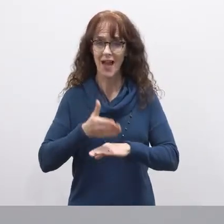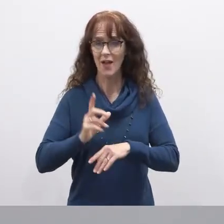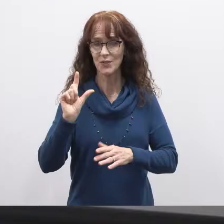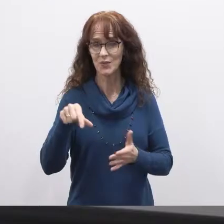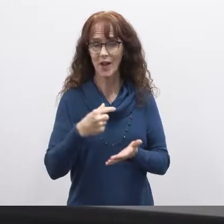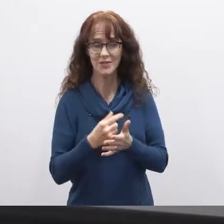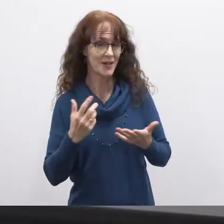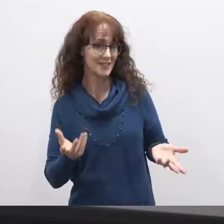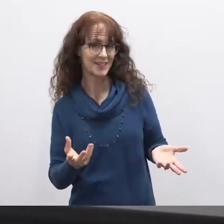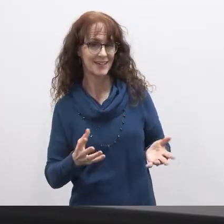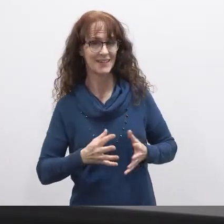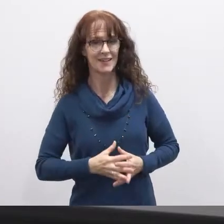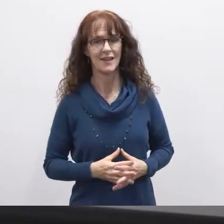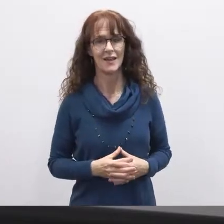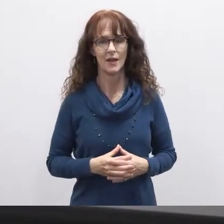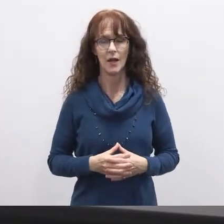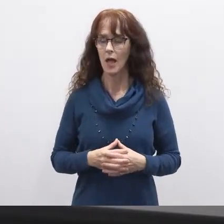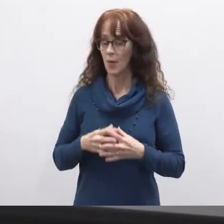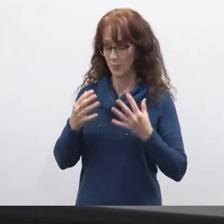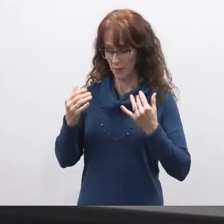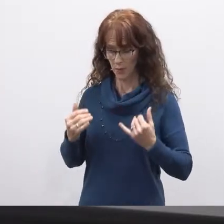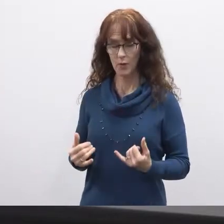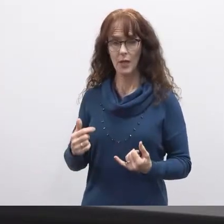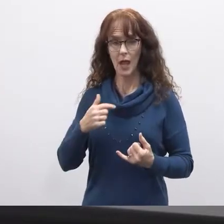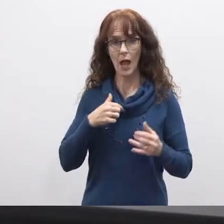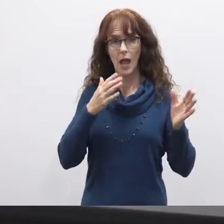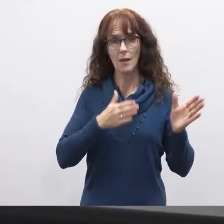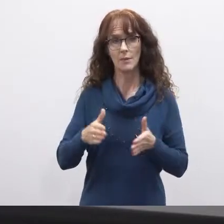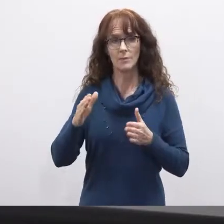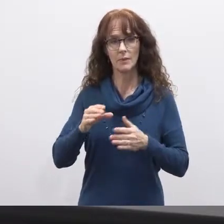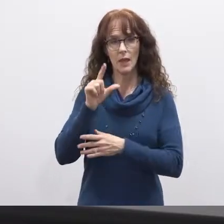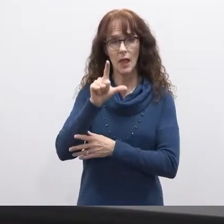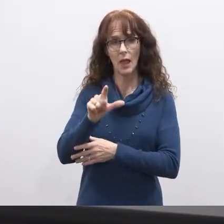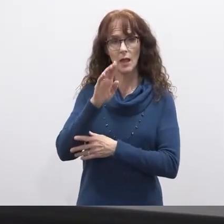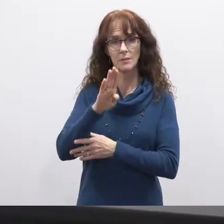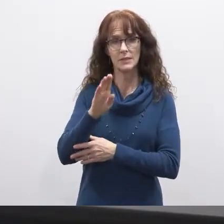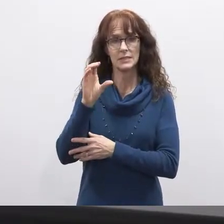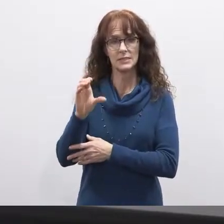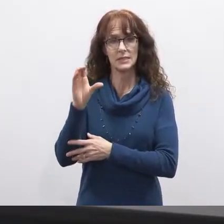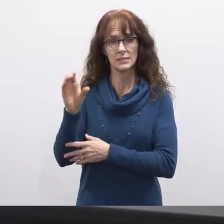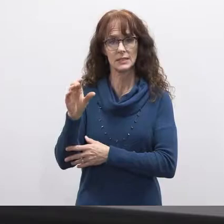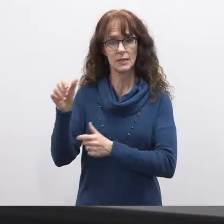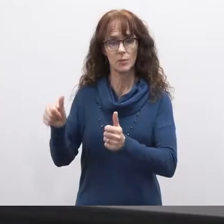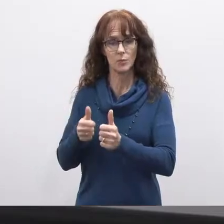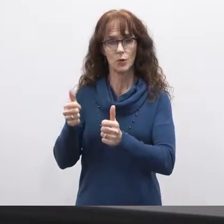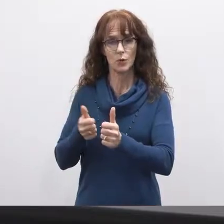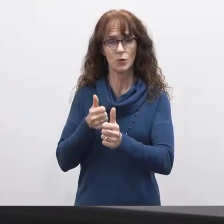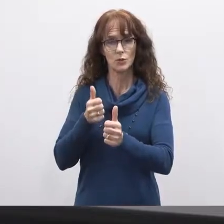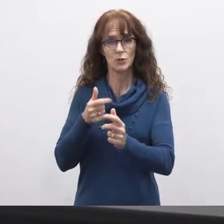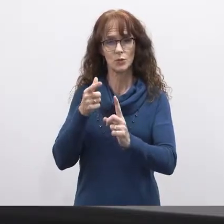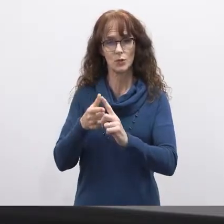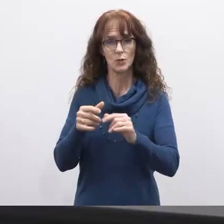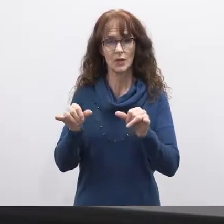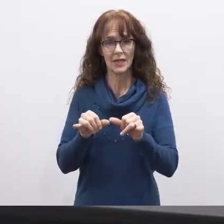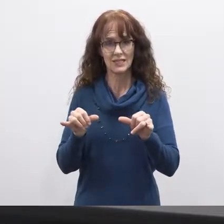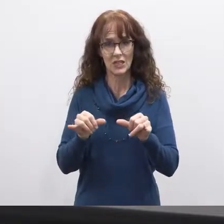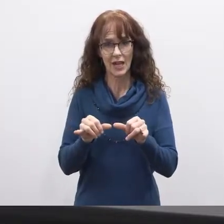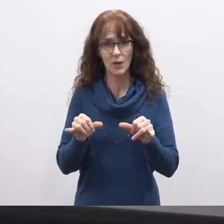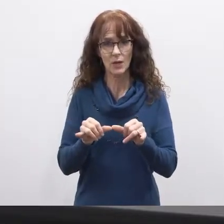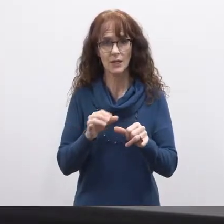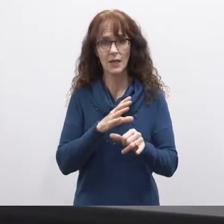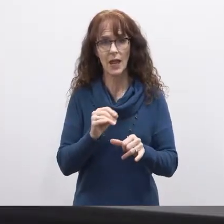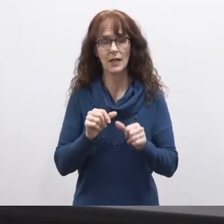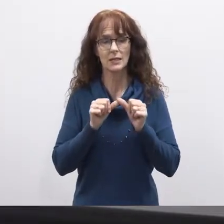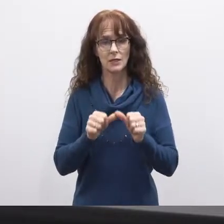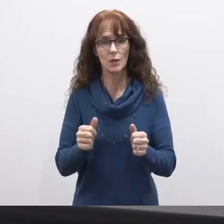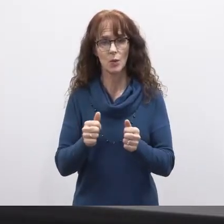uh currently i plan to go to lbcc and pursue um engineering and